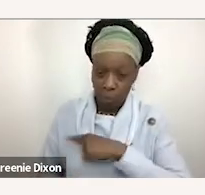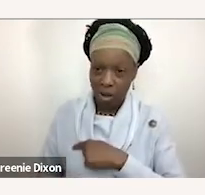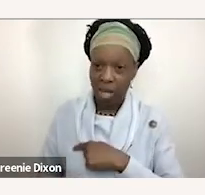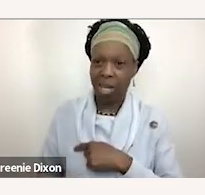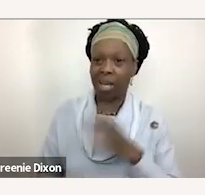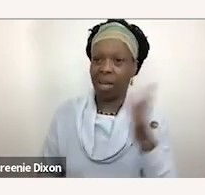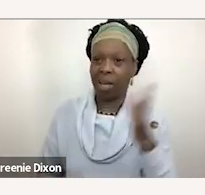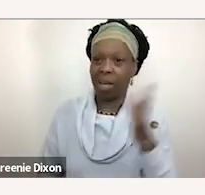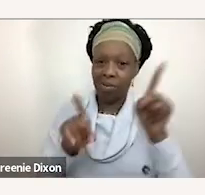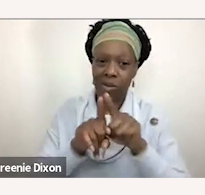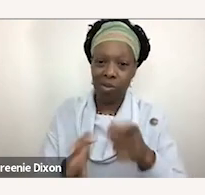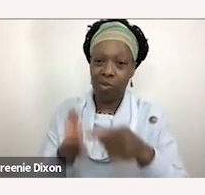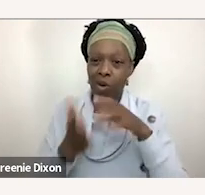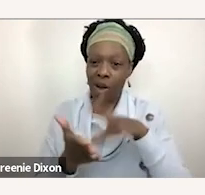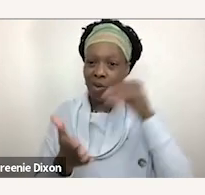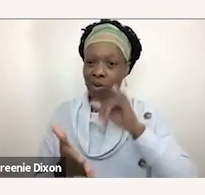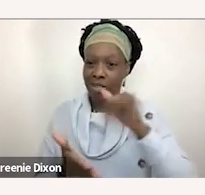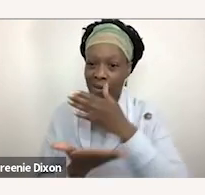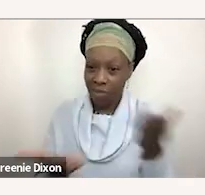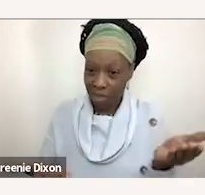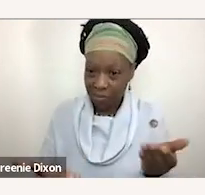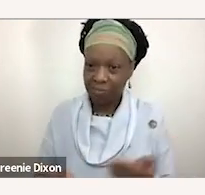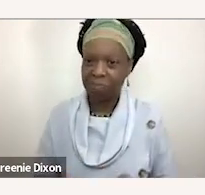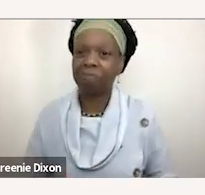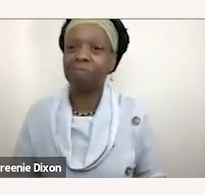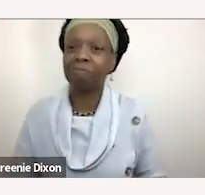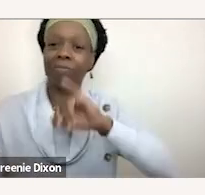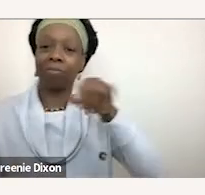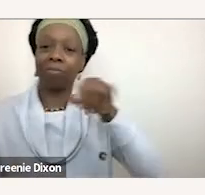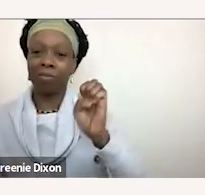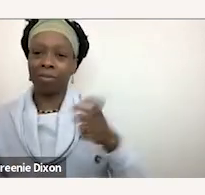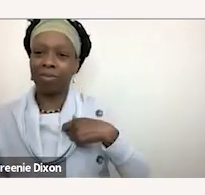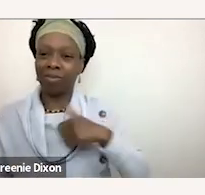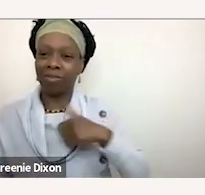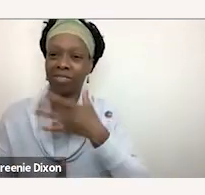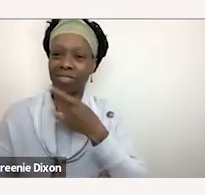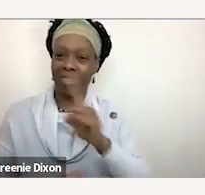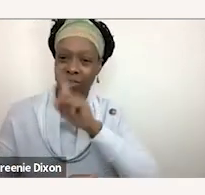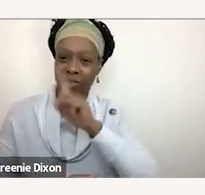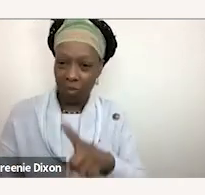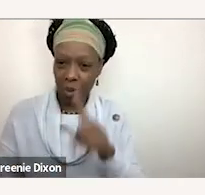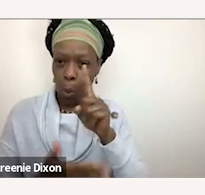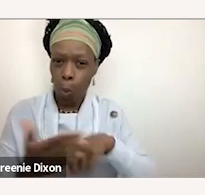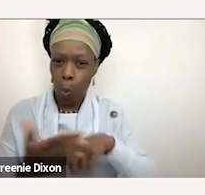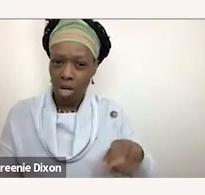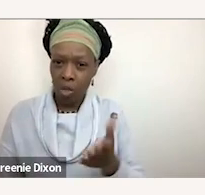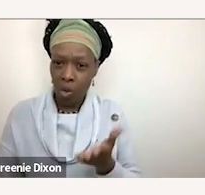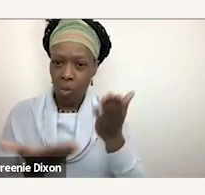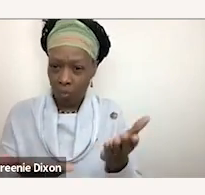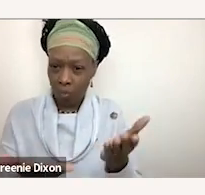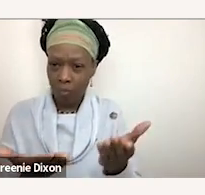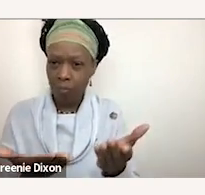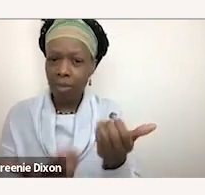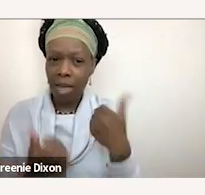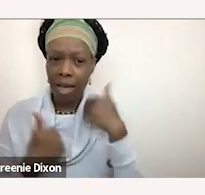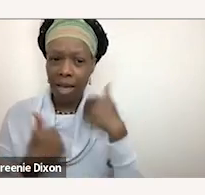well here's an interesting question so what do you recommend or are there any steps that you recommend uh for